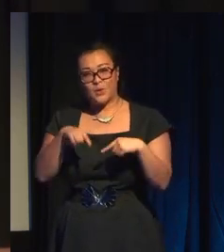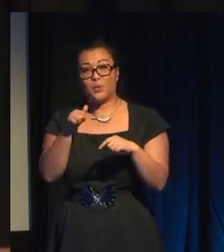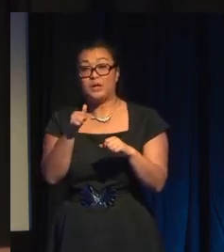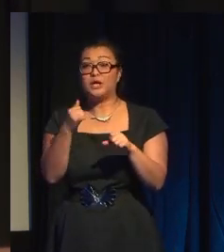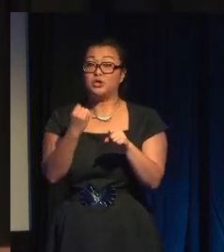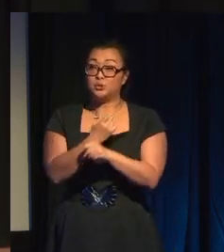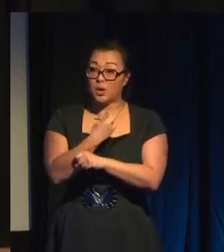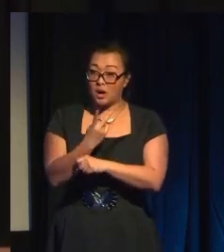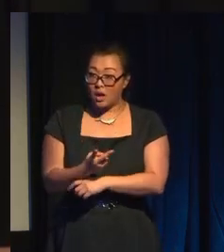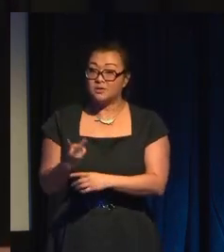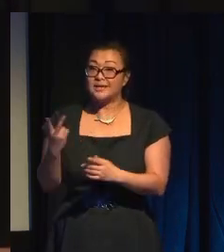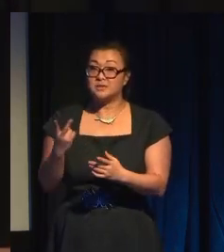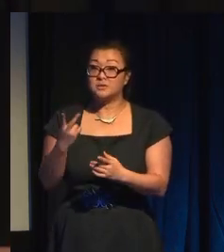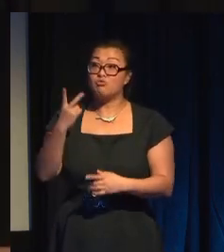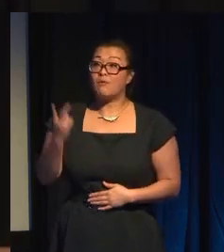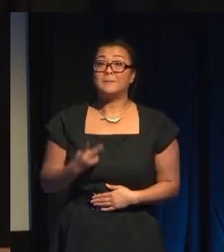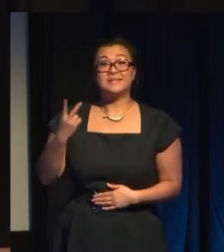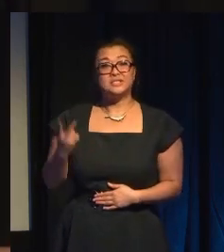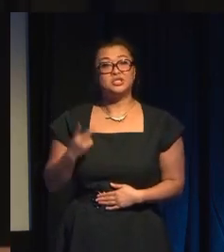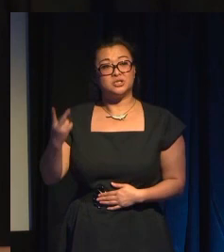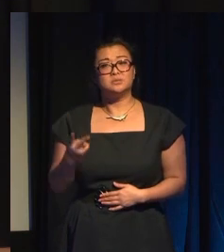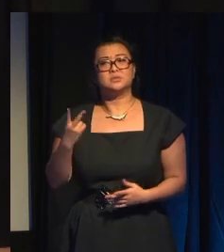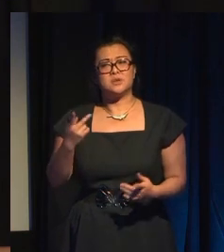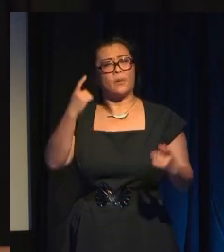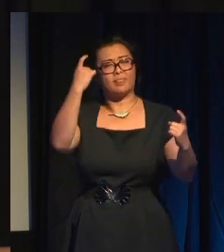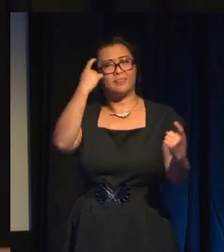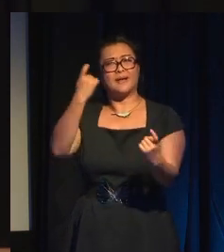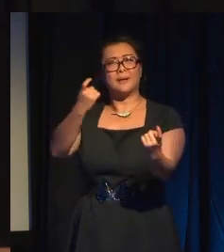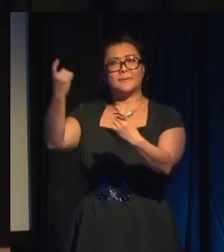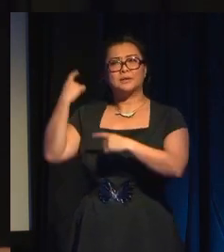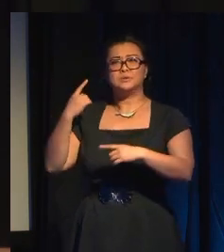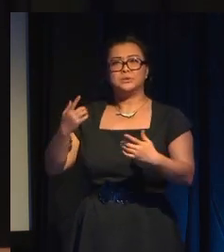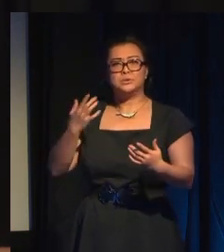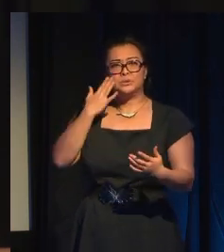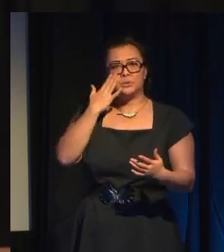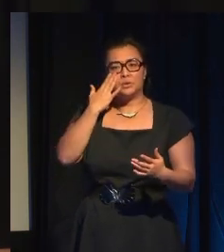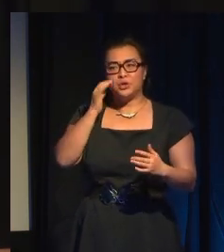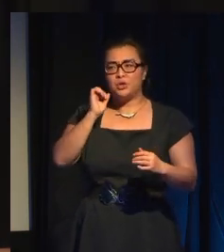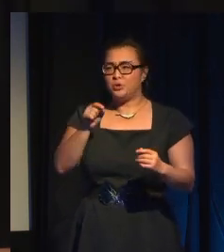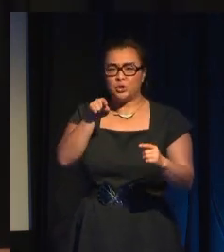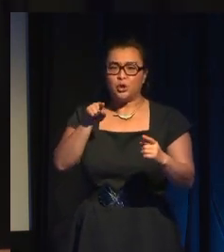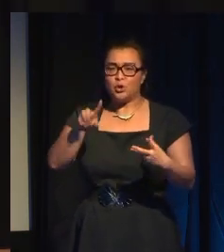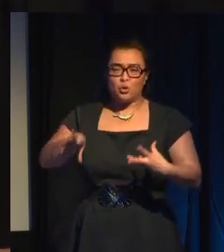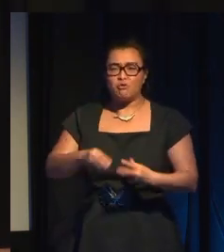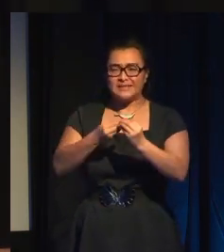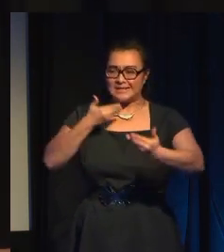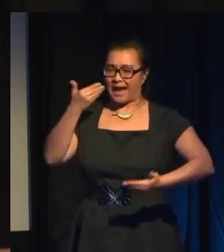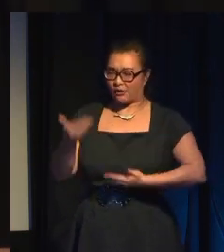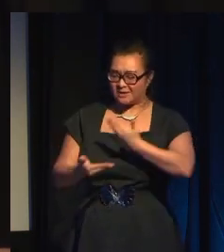And when I think back to working on games where it's like you're a narrative designer and you're really struggling with